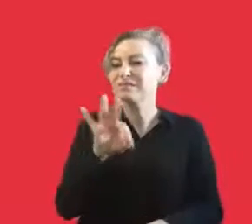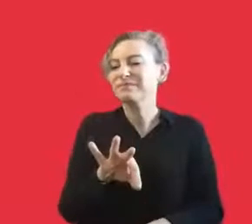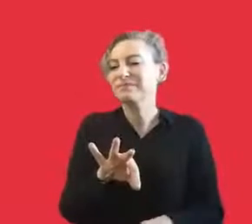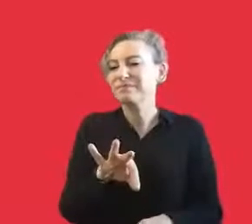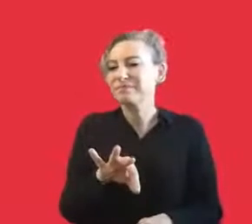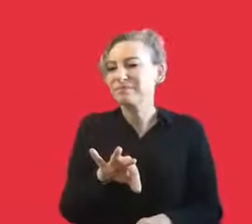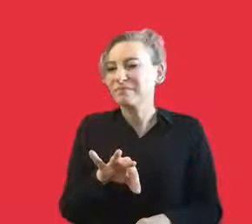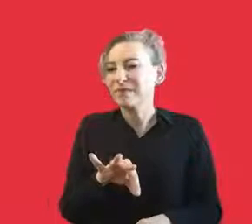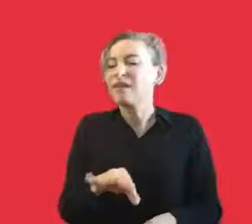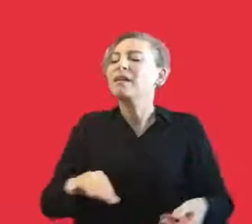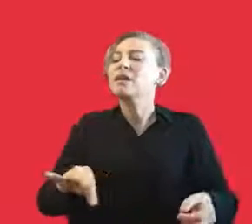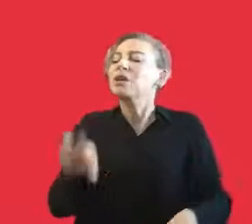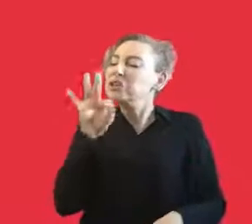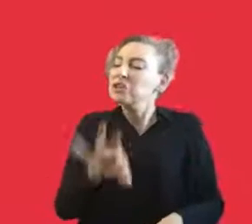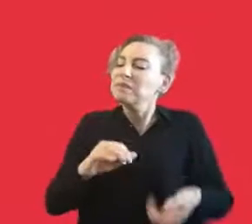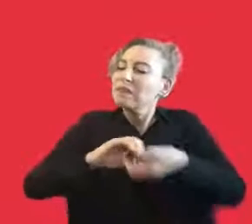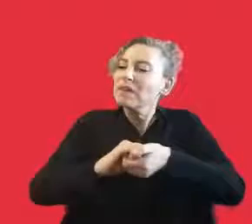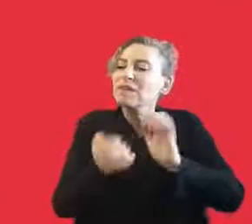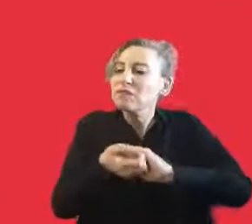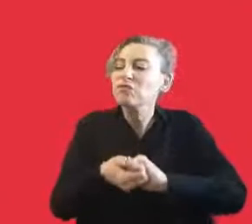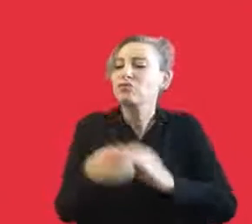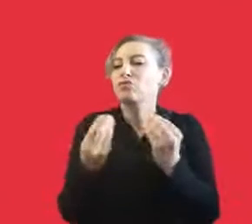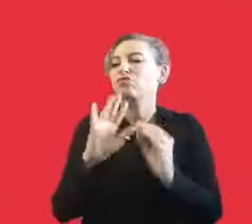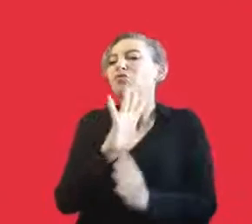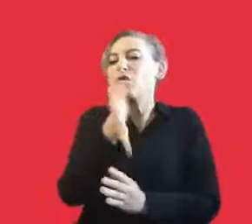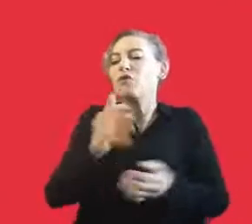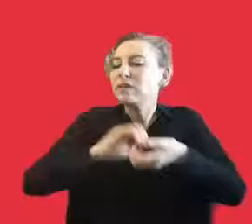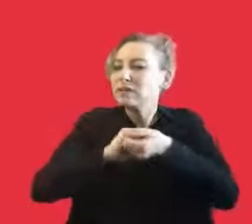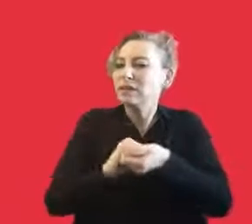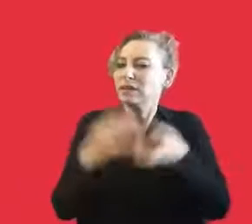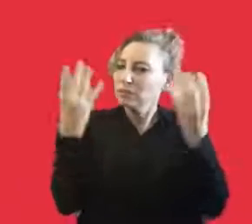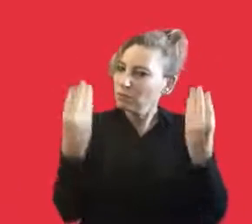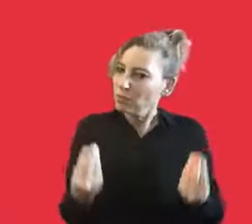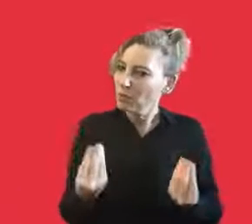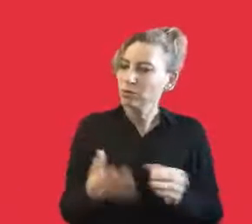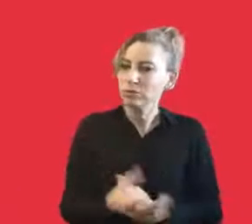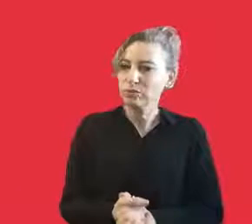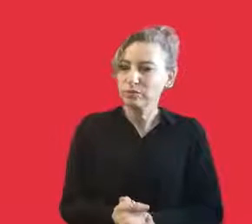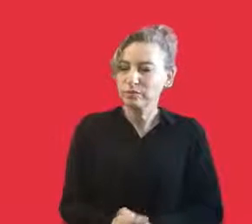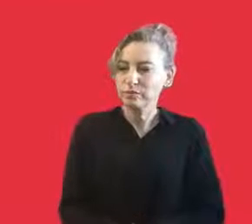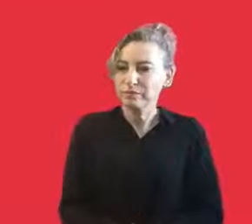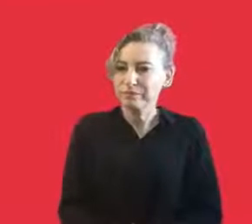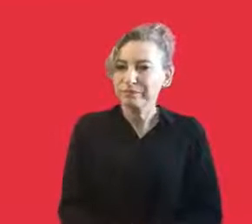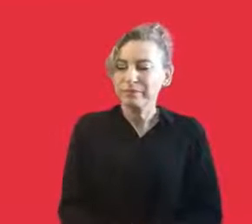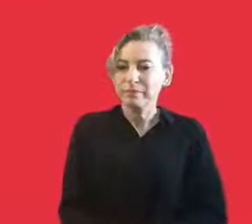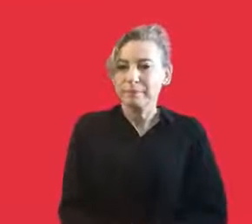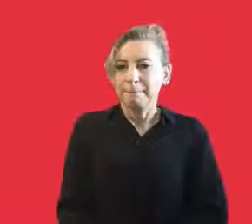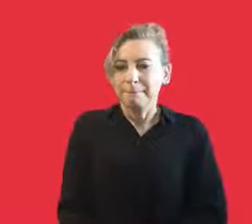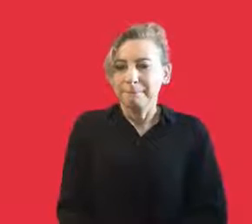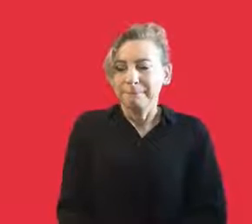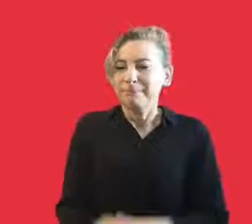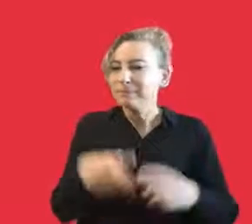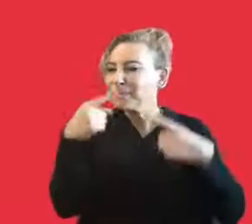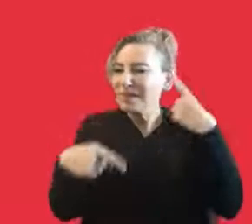that the solidarity increase because people are much more cautious about the needs of the other people. And